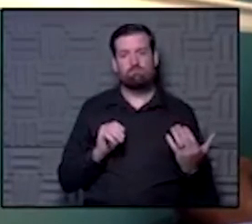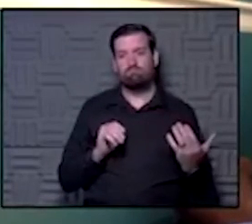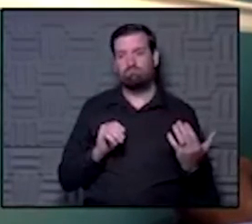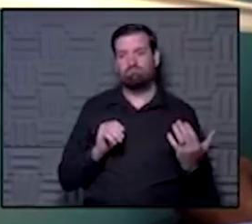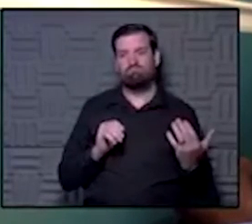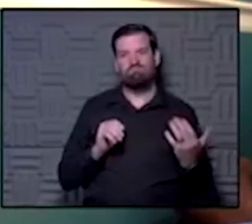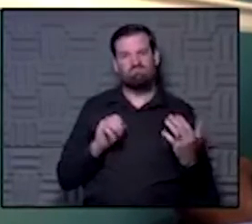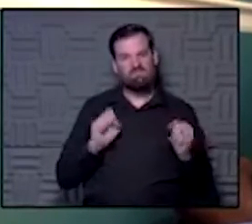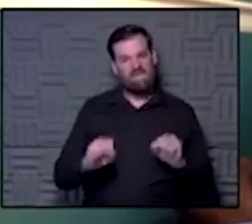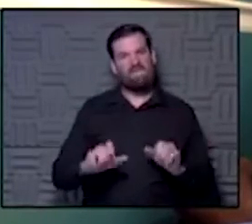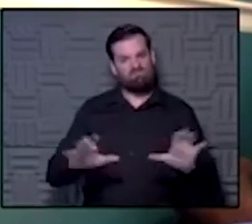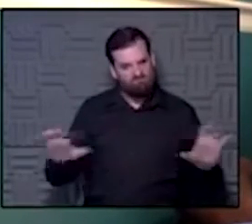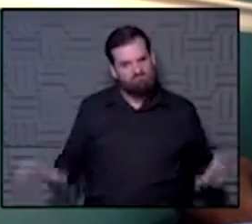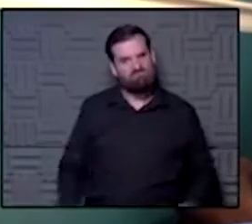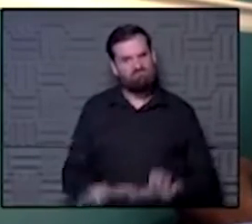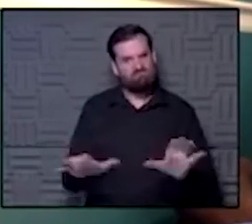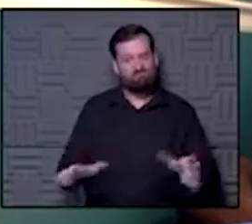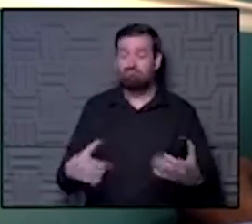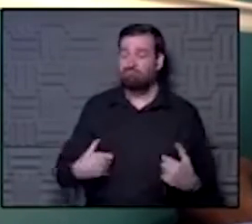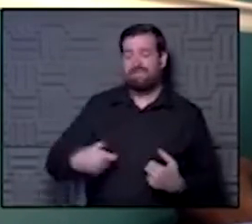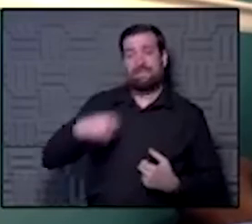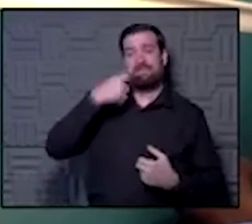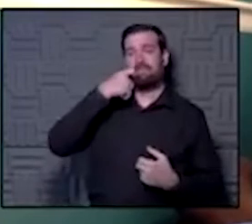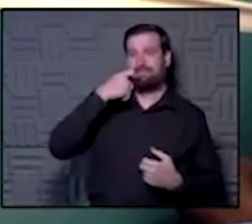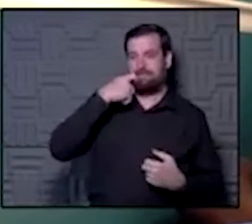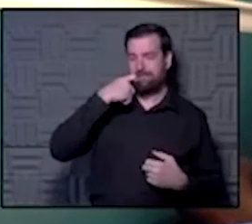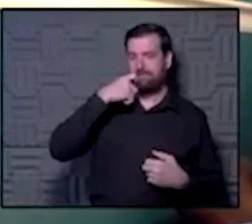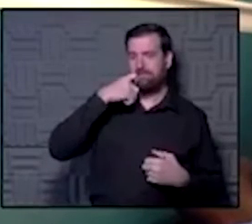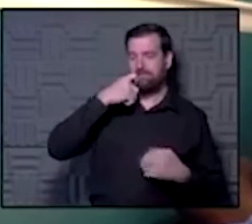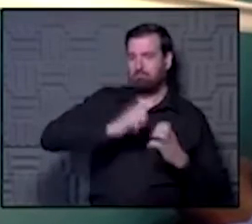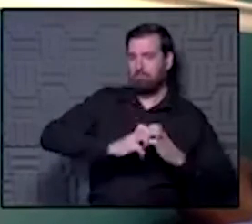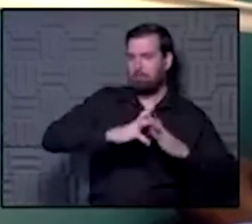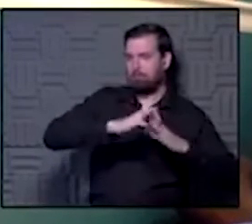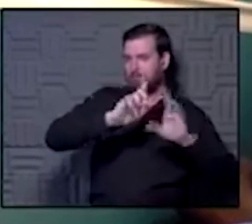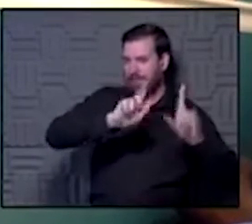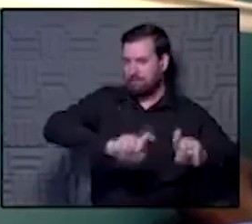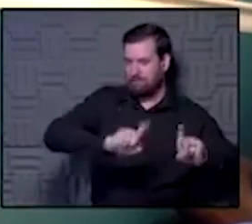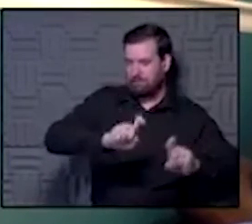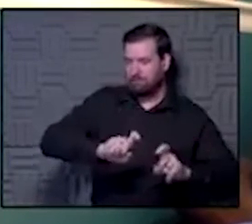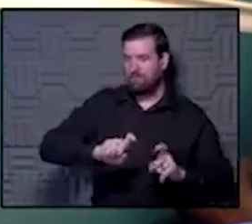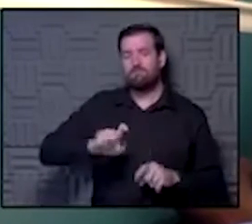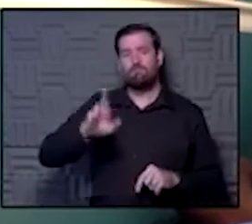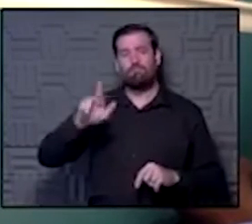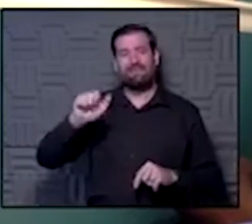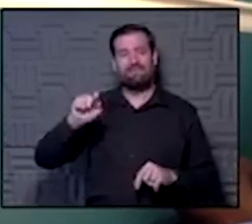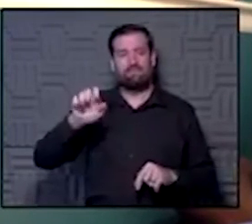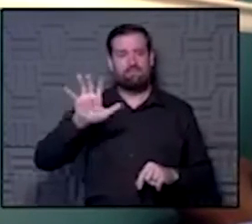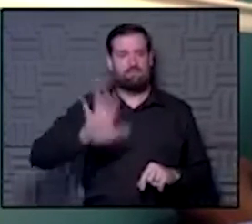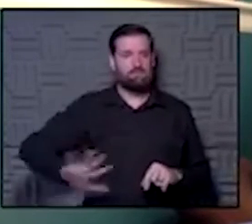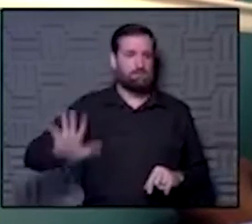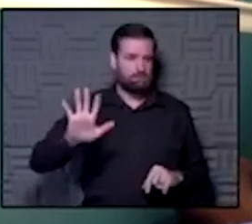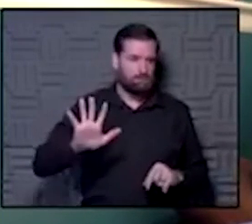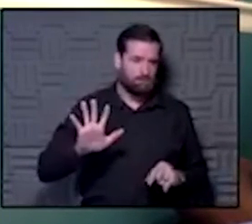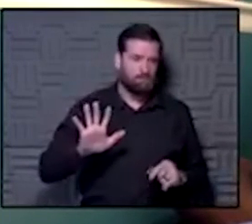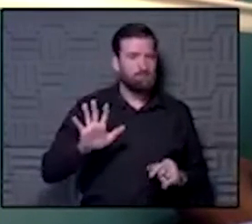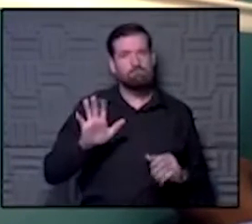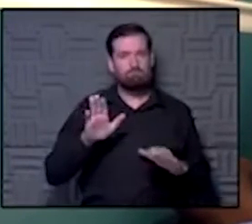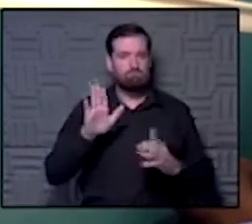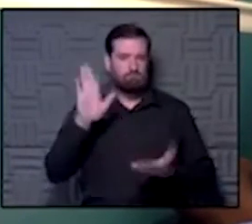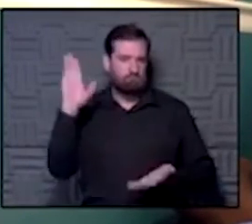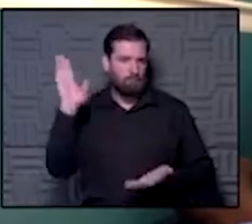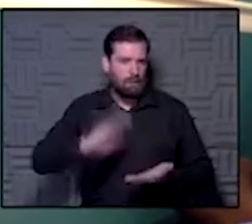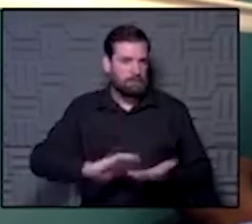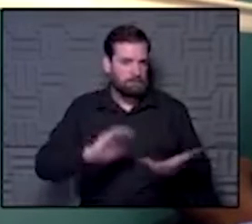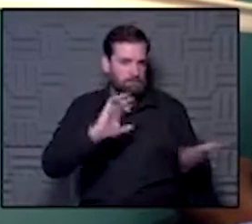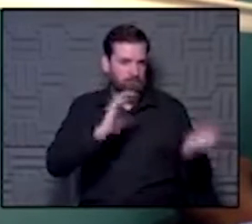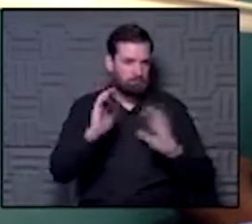action. Like lately at the pop-up test, the testing rates have been lower than they